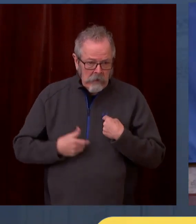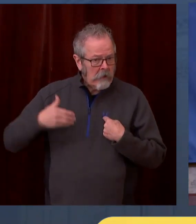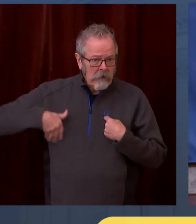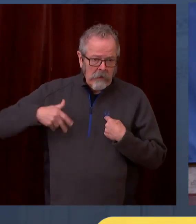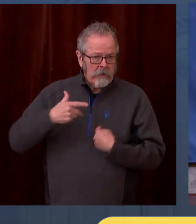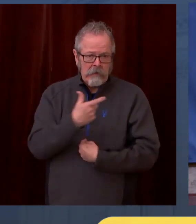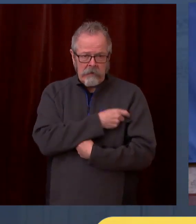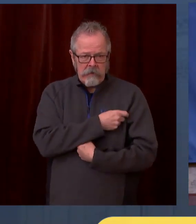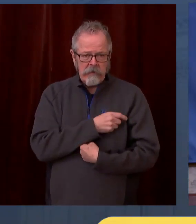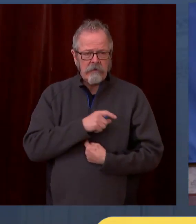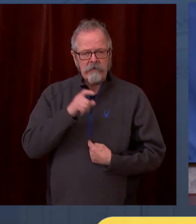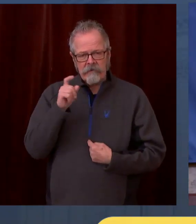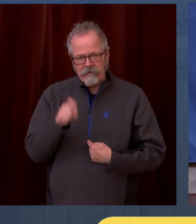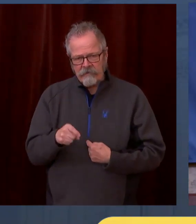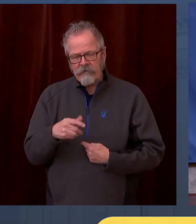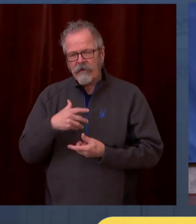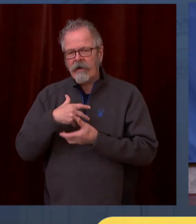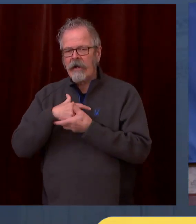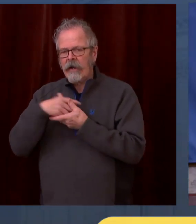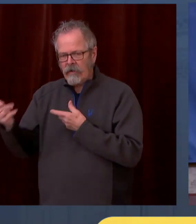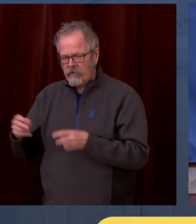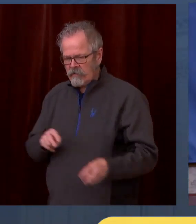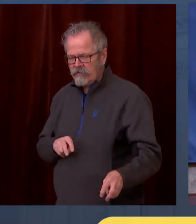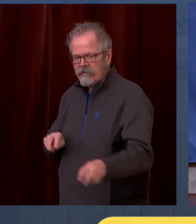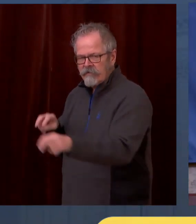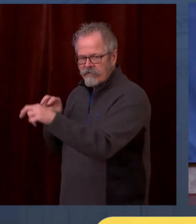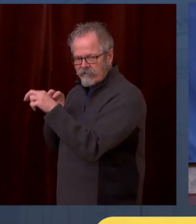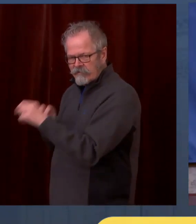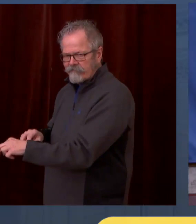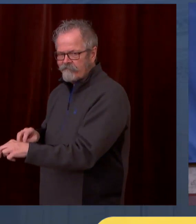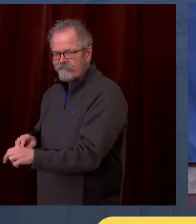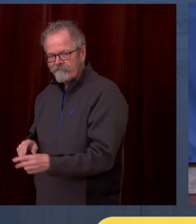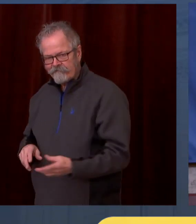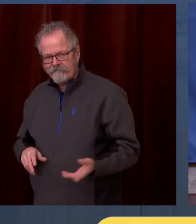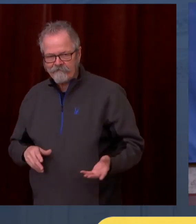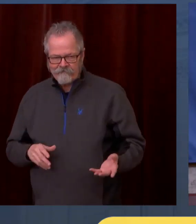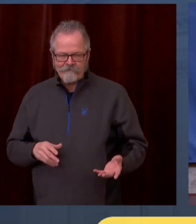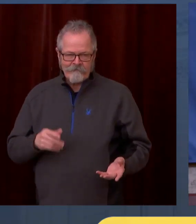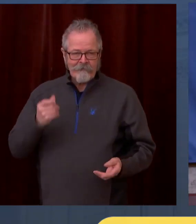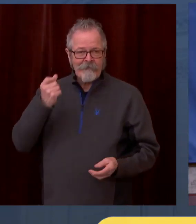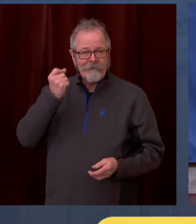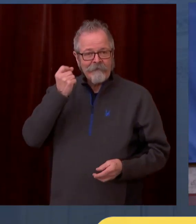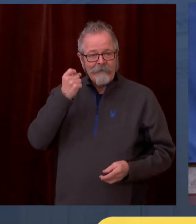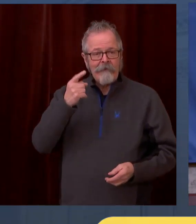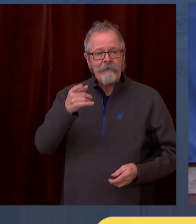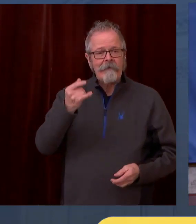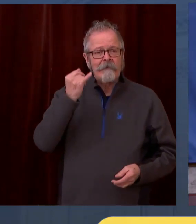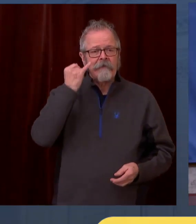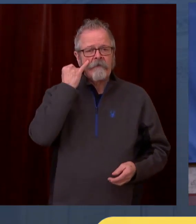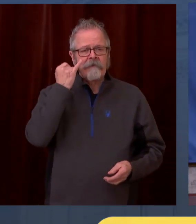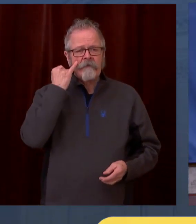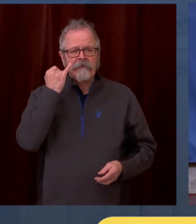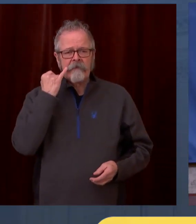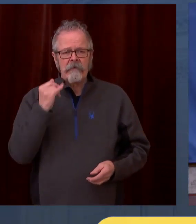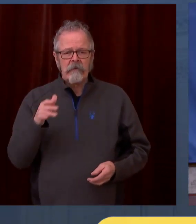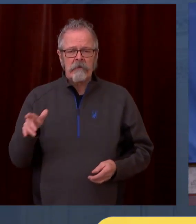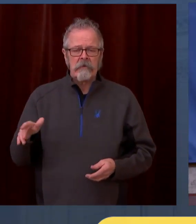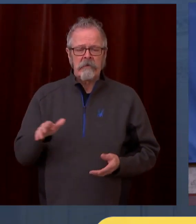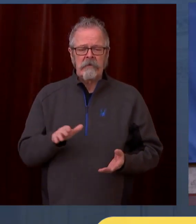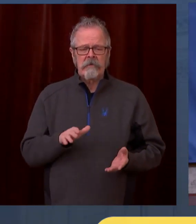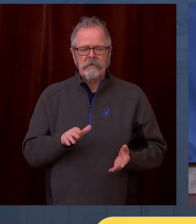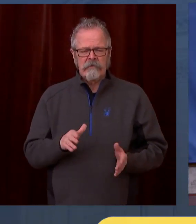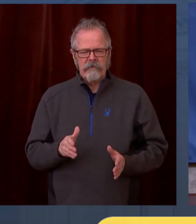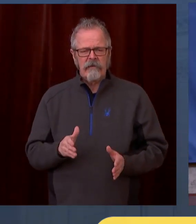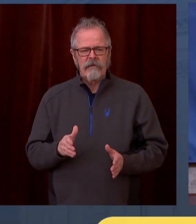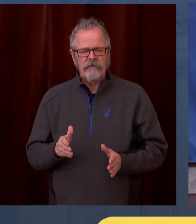largely in an outdoor setting. There are compassionate situations where there is exceptions to this rule